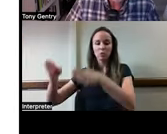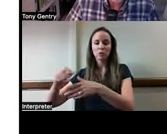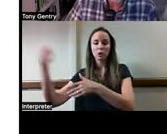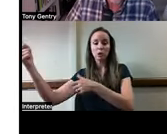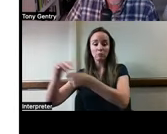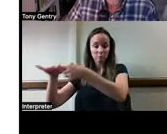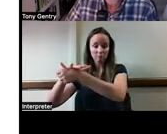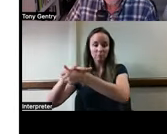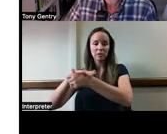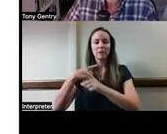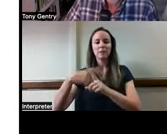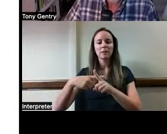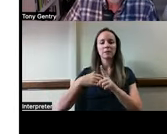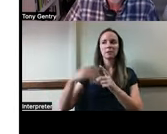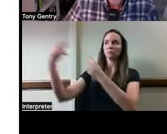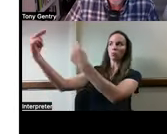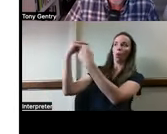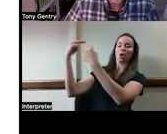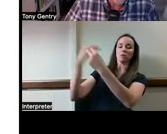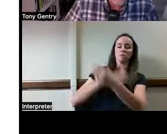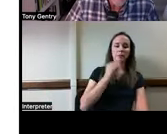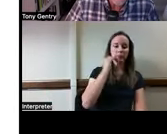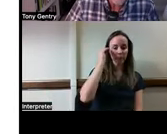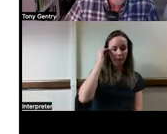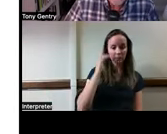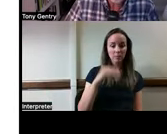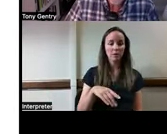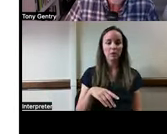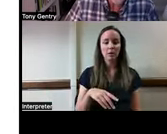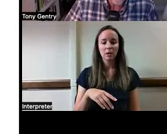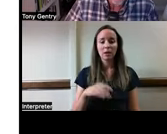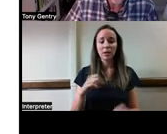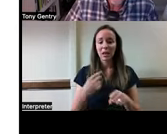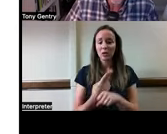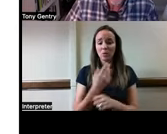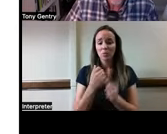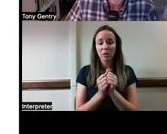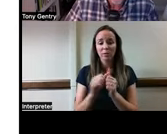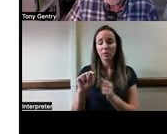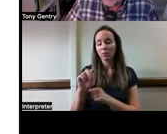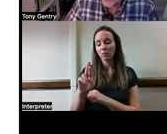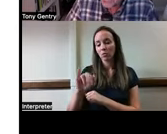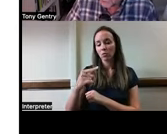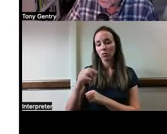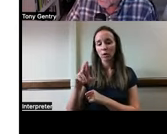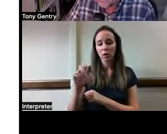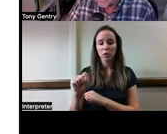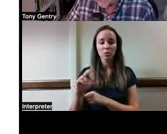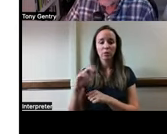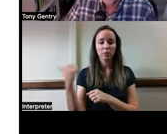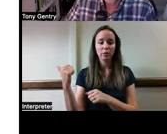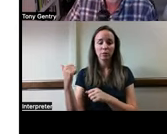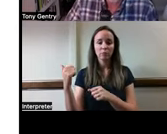of these things can be automated based on triggers or scenes and managed while away from home via the Apple TV.